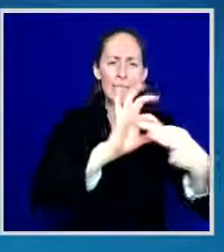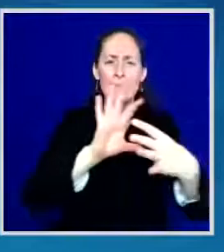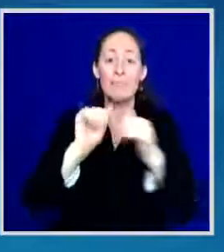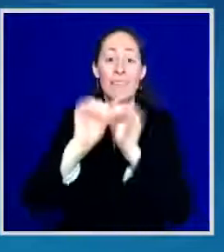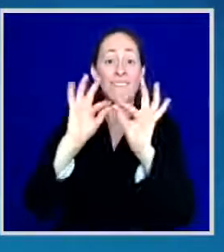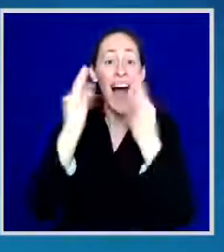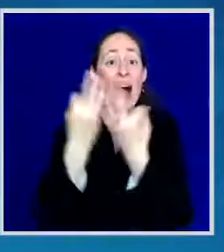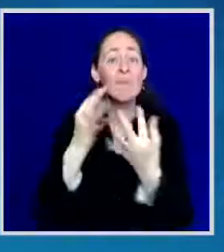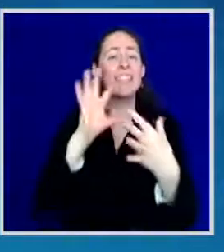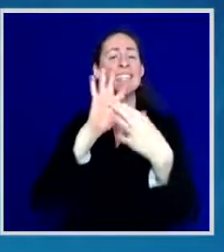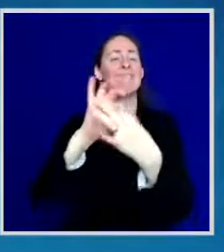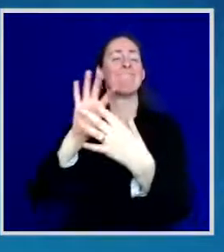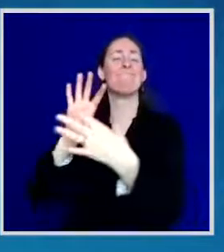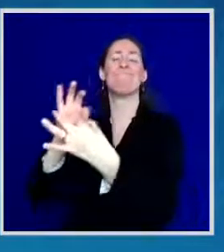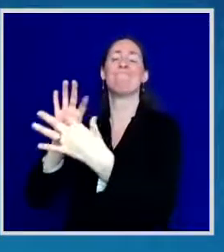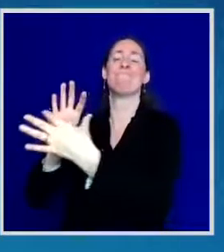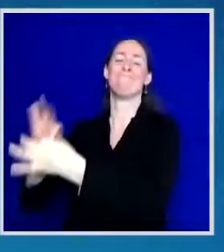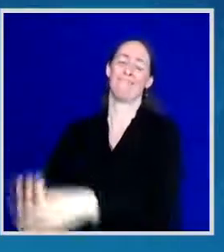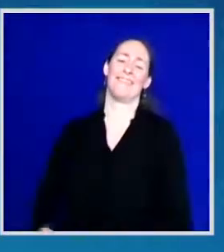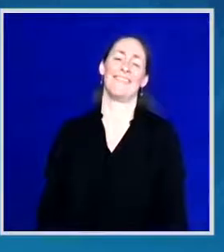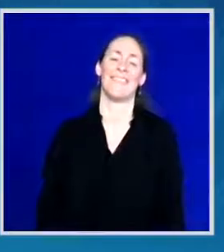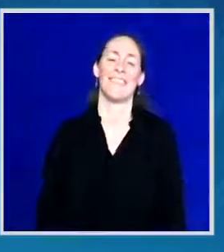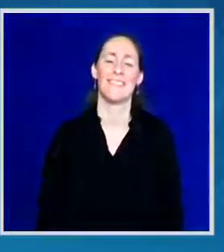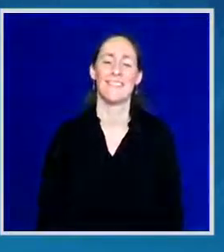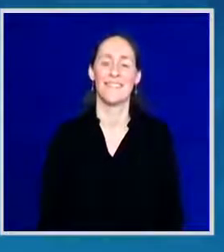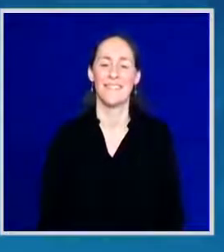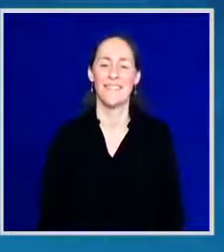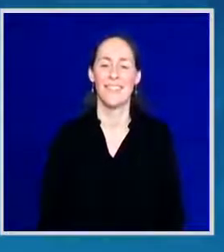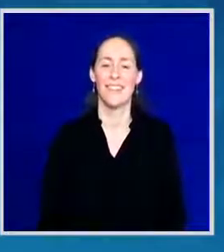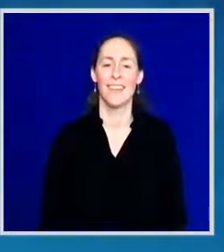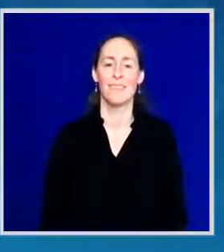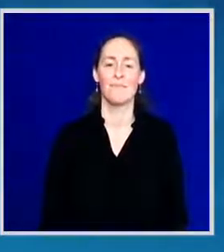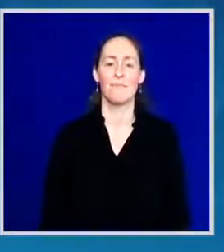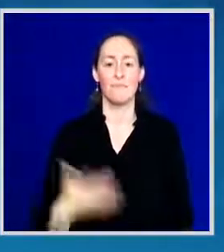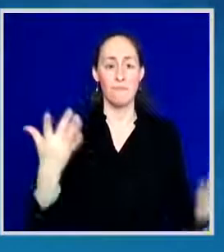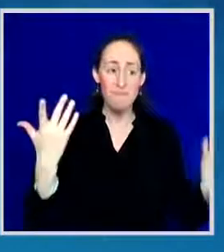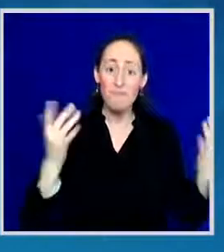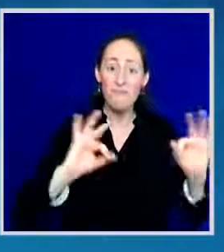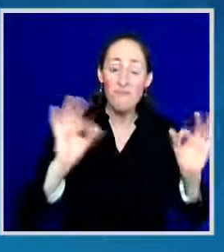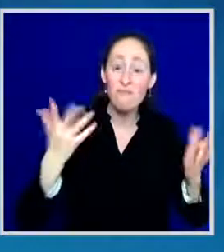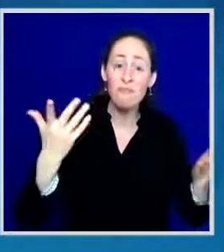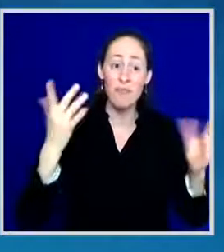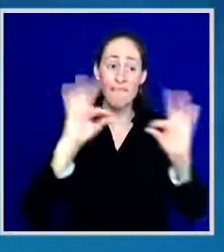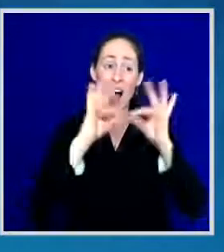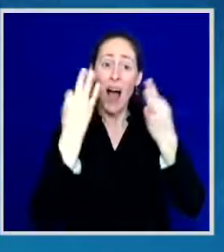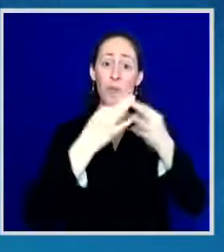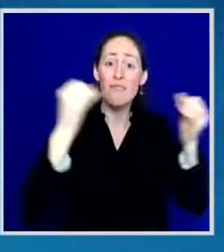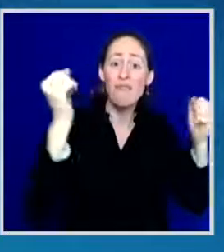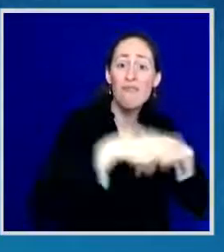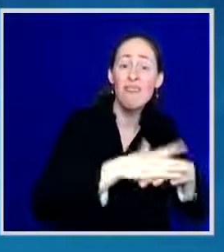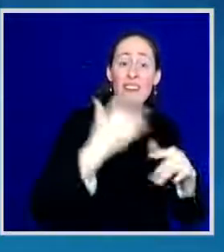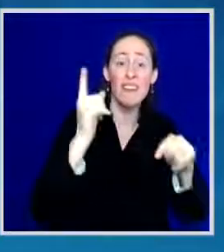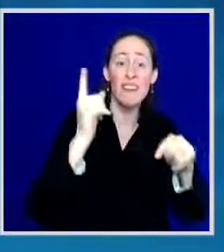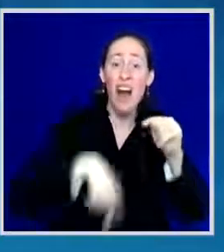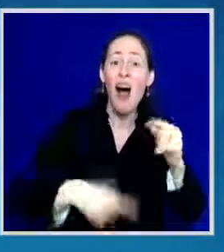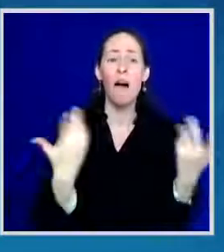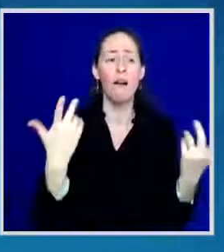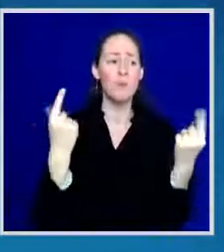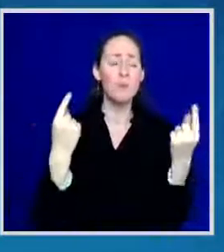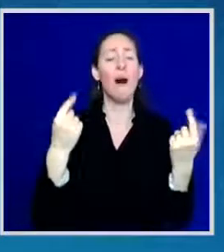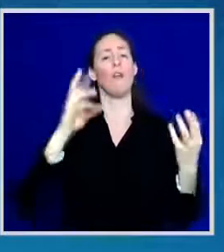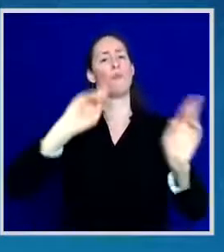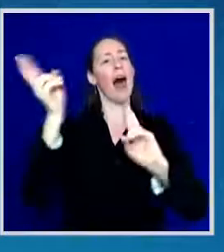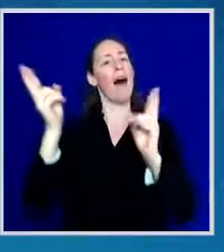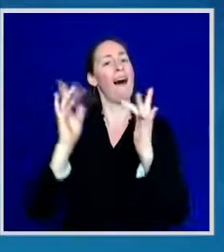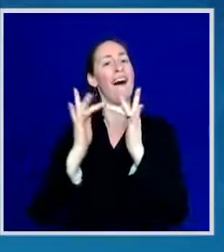Folks, otherwise, we might see at a family reunion or a holiday or a birthday online if we had